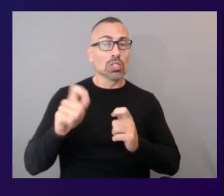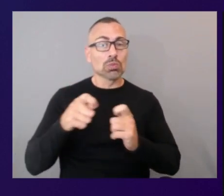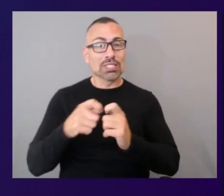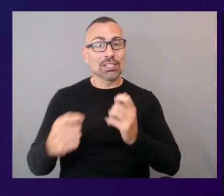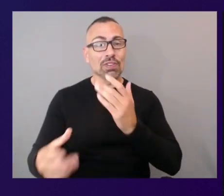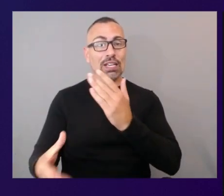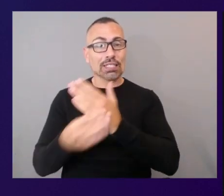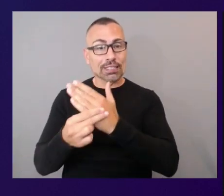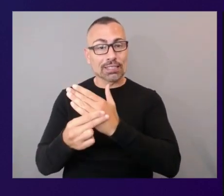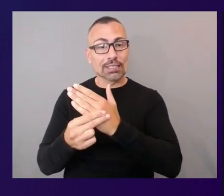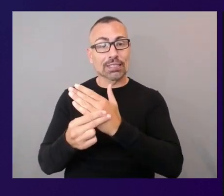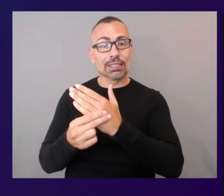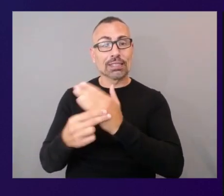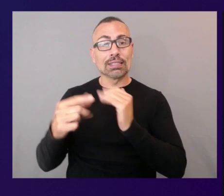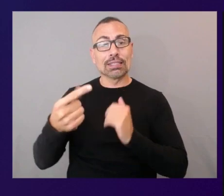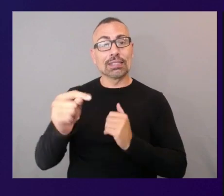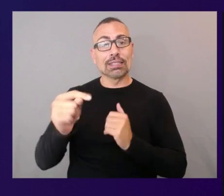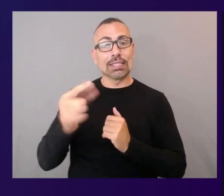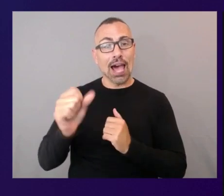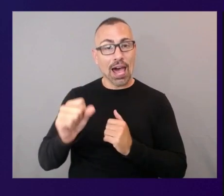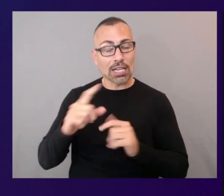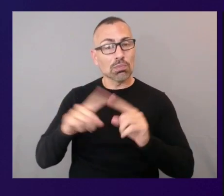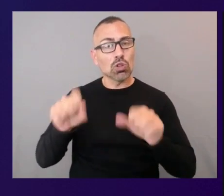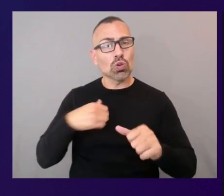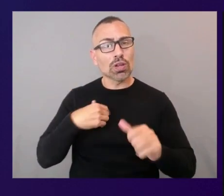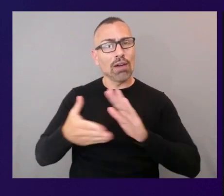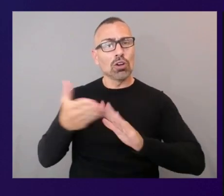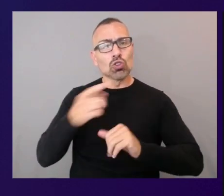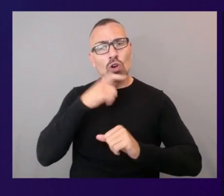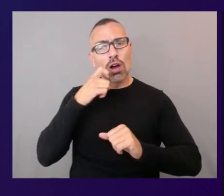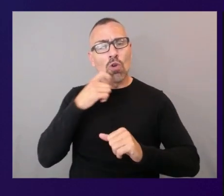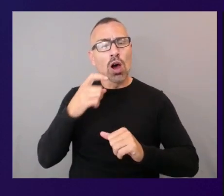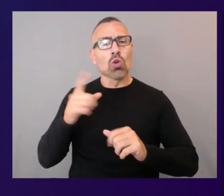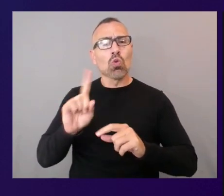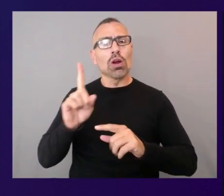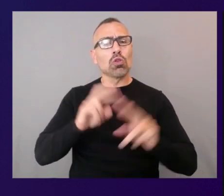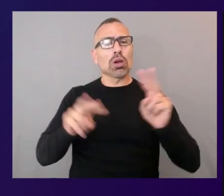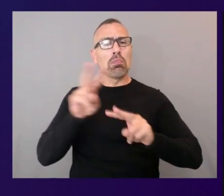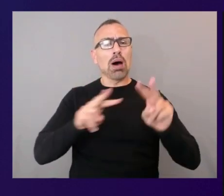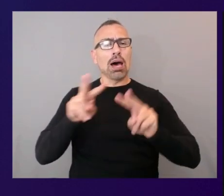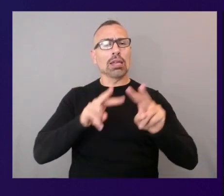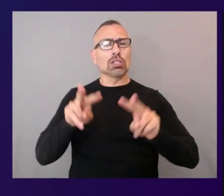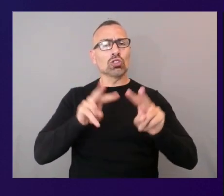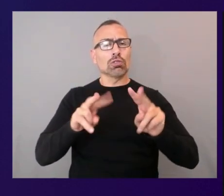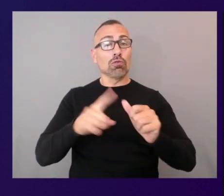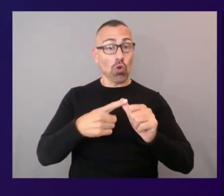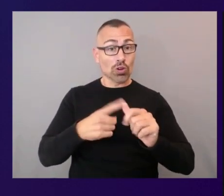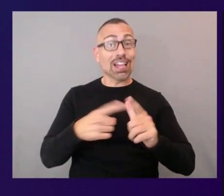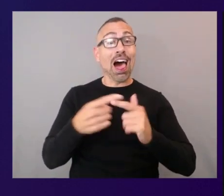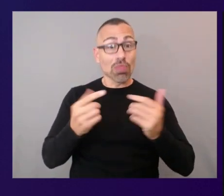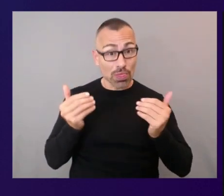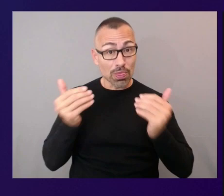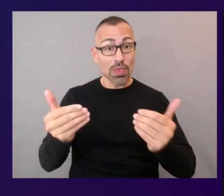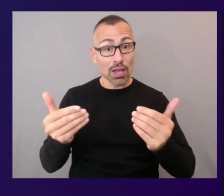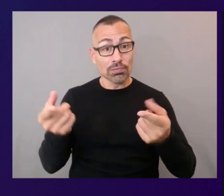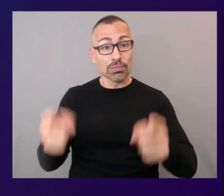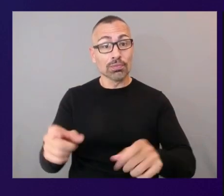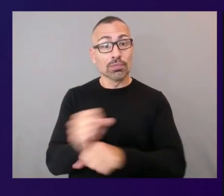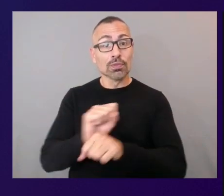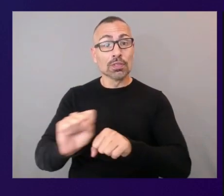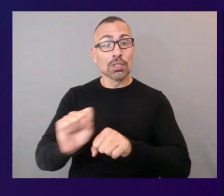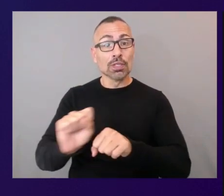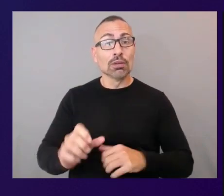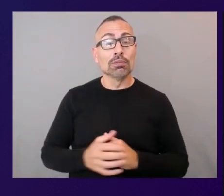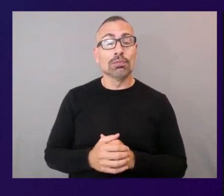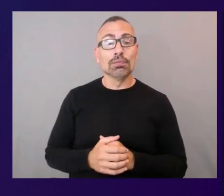monitor what's happening before you actually take action yeah definitely and that's something that's very that comes up often with our customers they want to make sure that